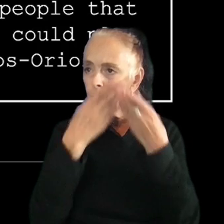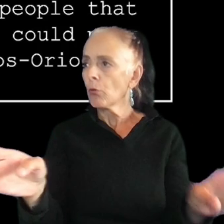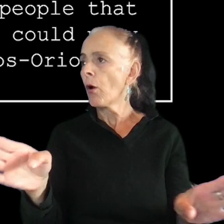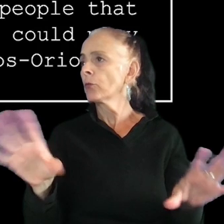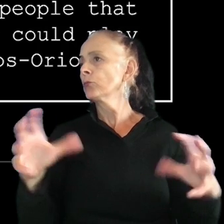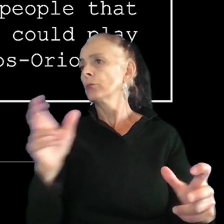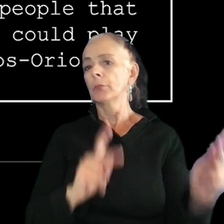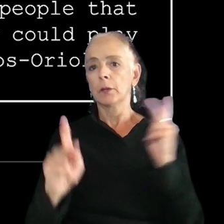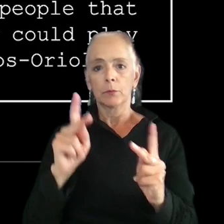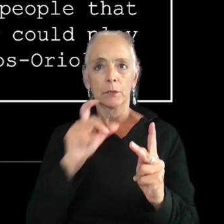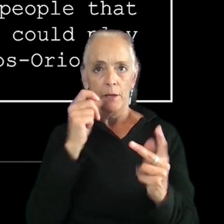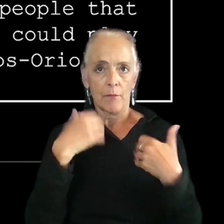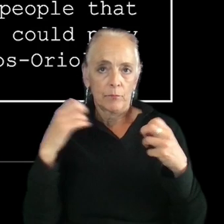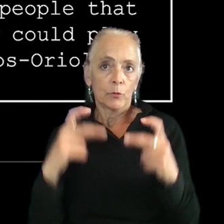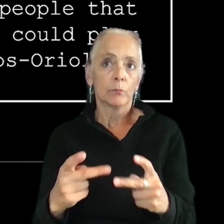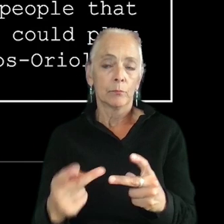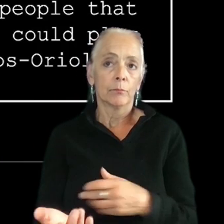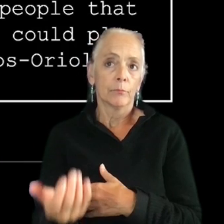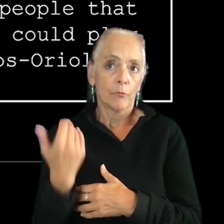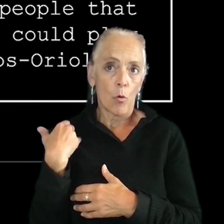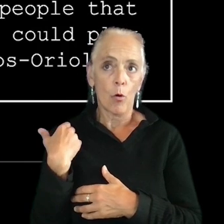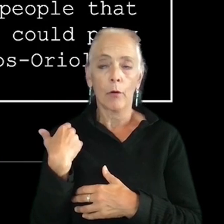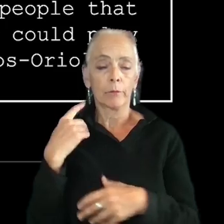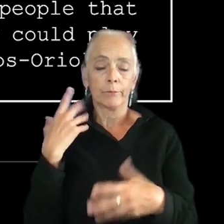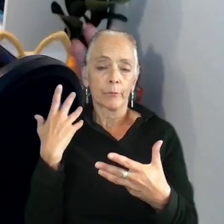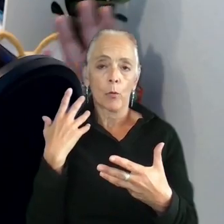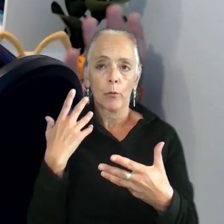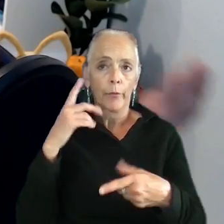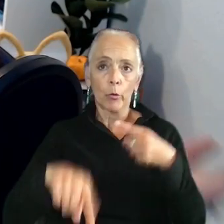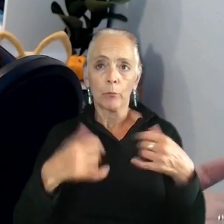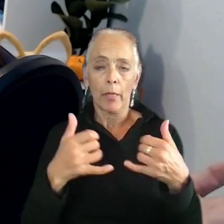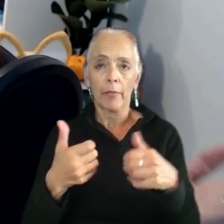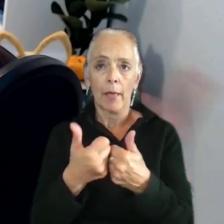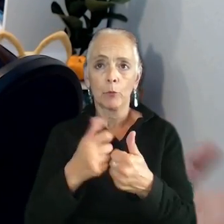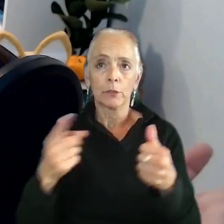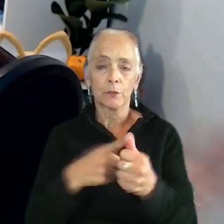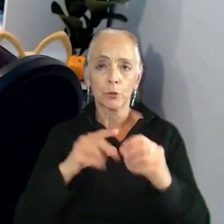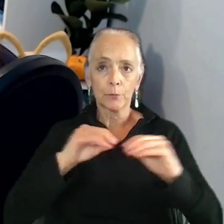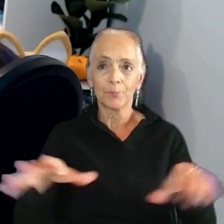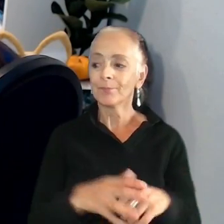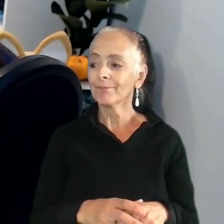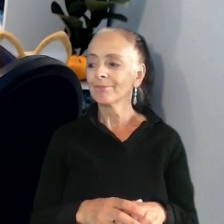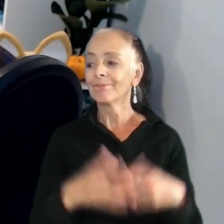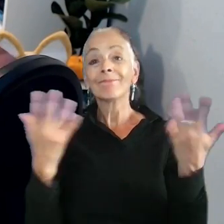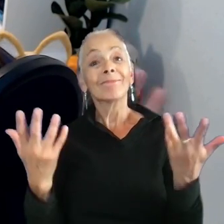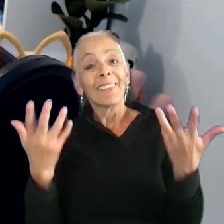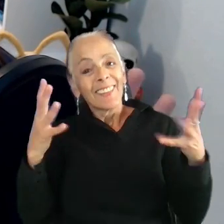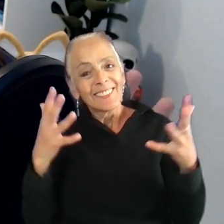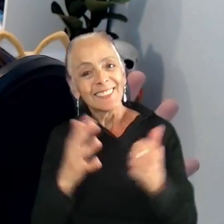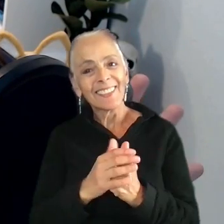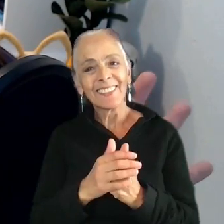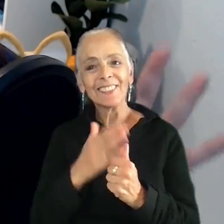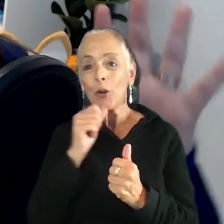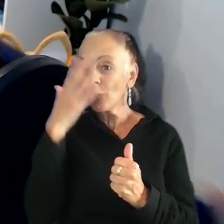necessarily have the opportunity or could play the game when it came out. Well everyone, there you have it. Don't forget to bake